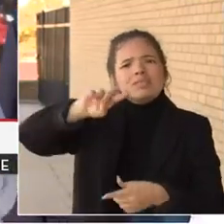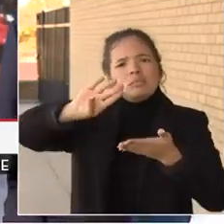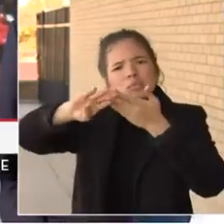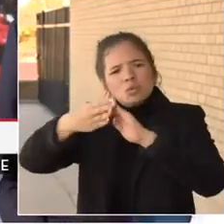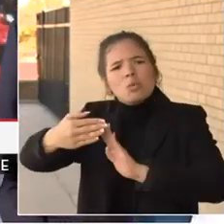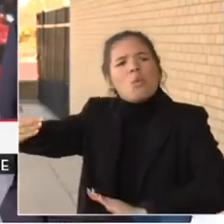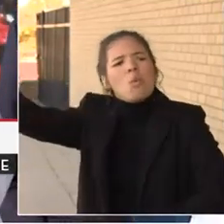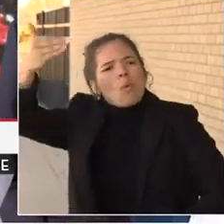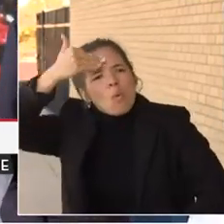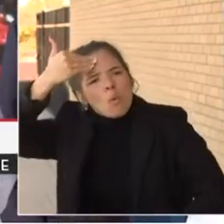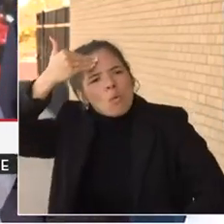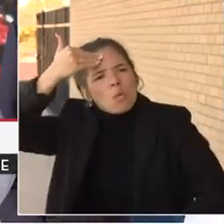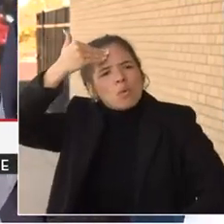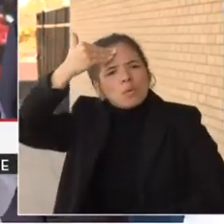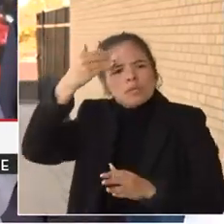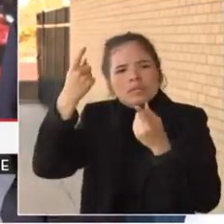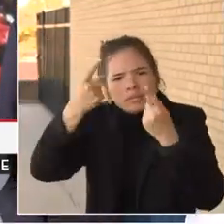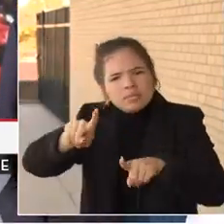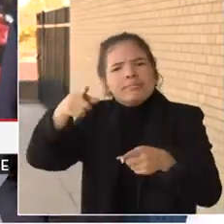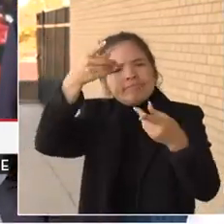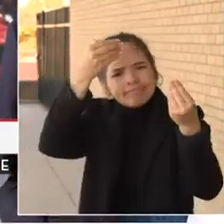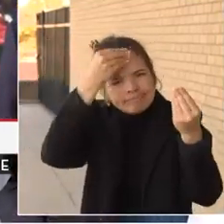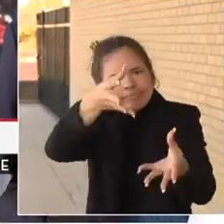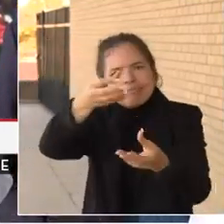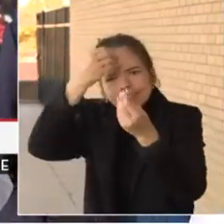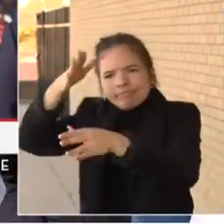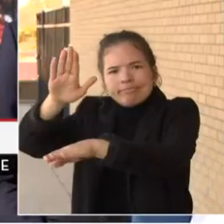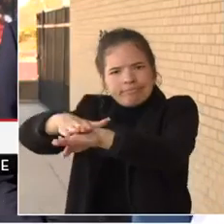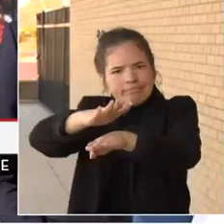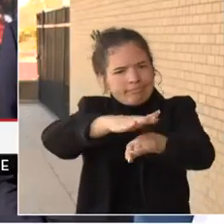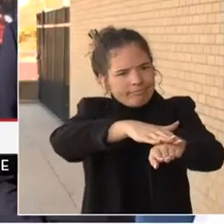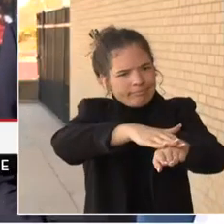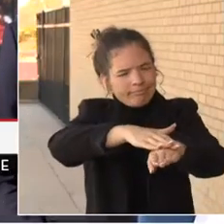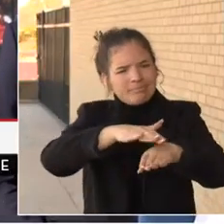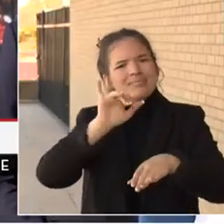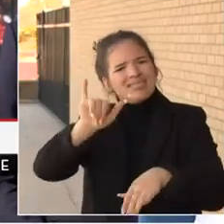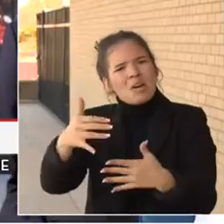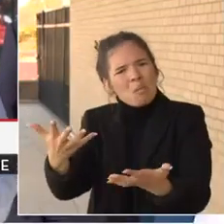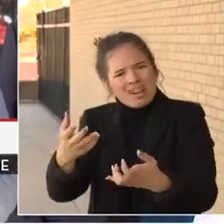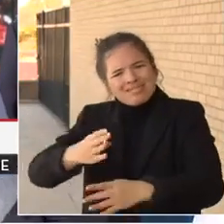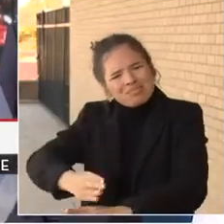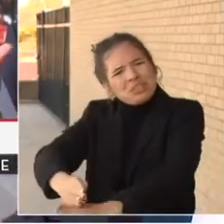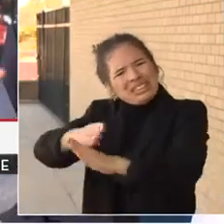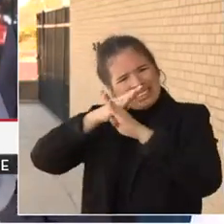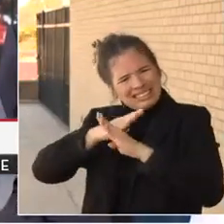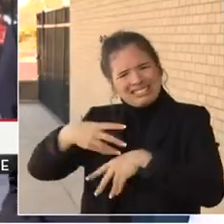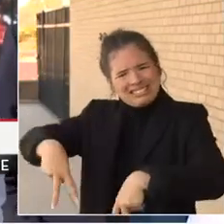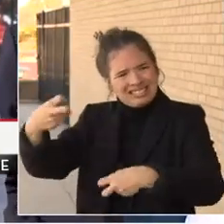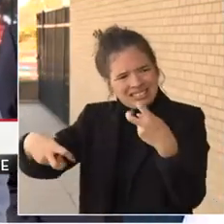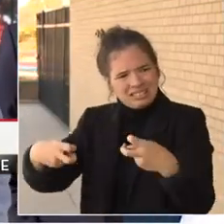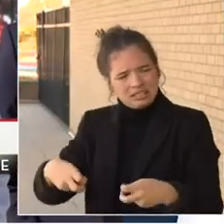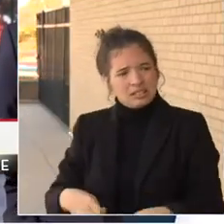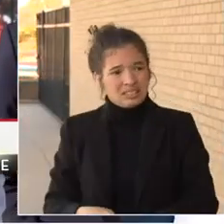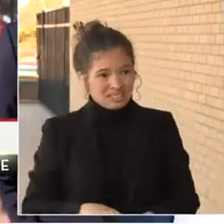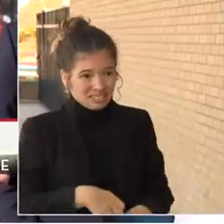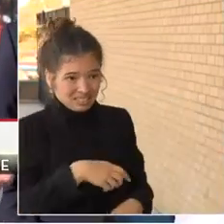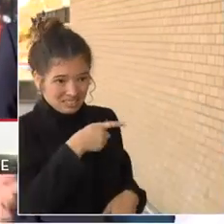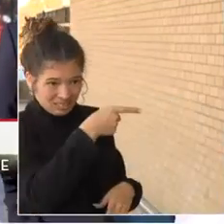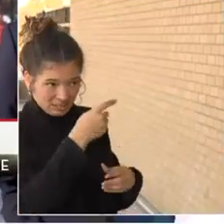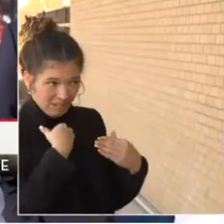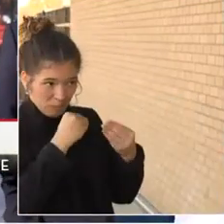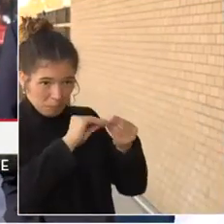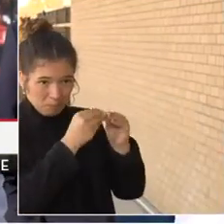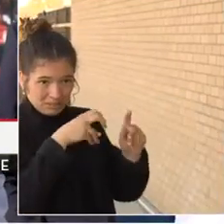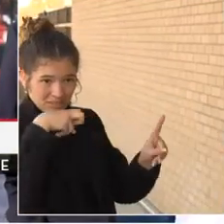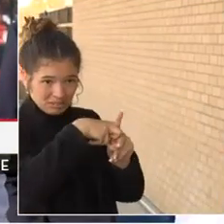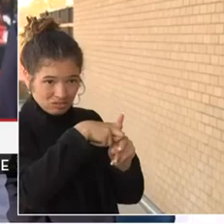and how we can address those things so that we're not seeing repeat offenses. Any data on arrests? No, I don't have any data on arrests specifically, Mark, but